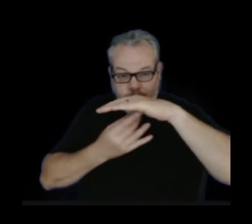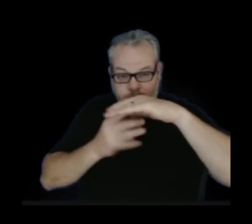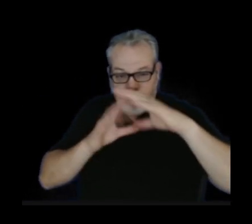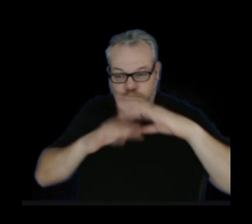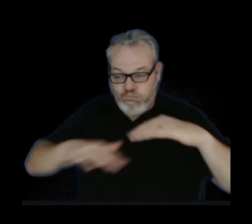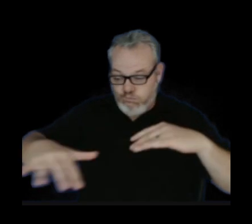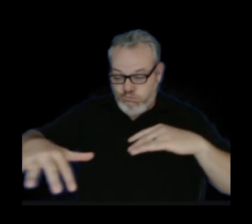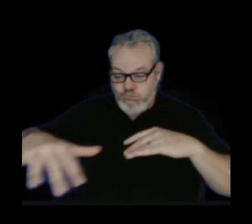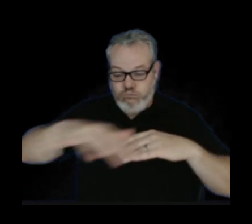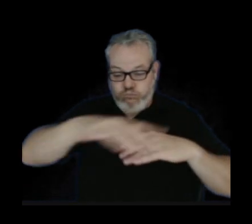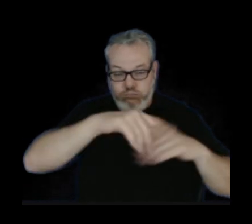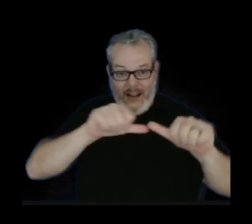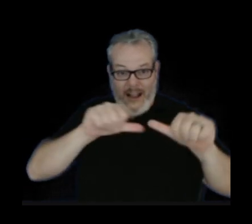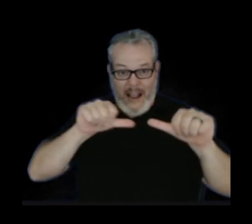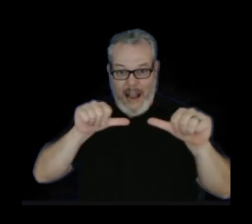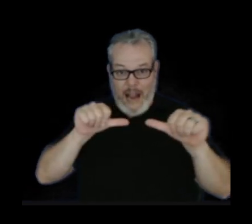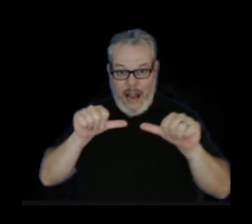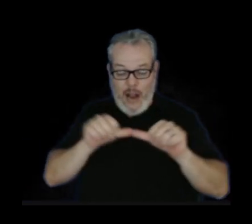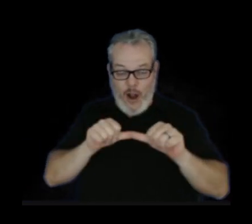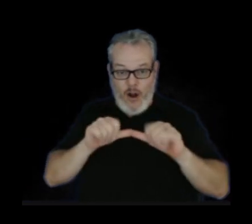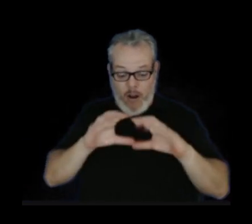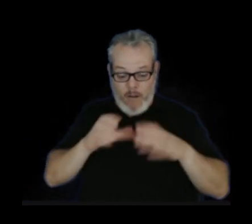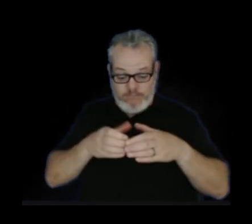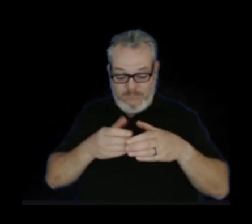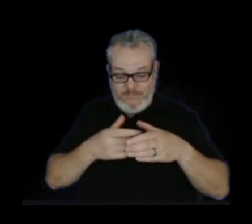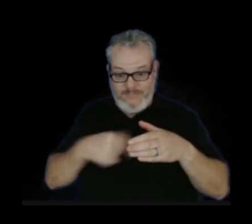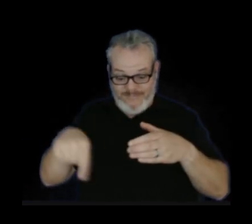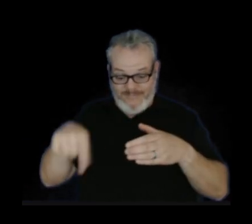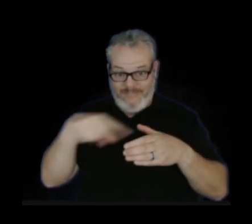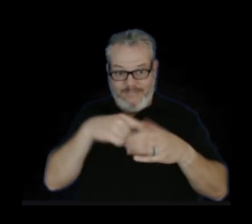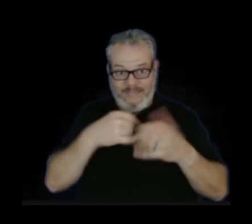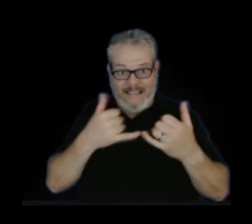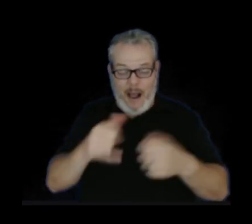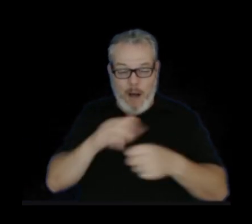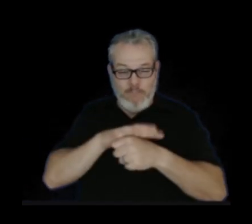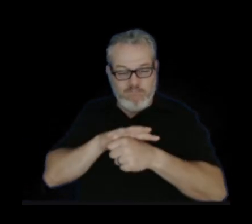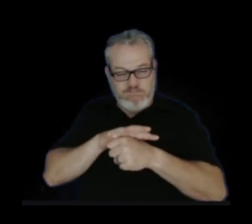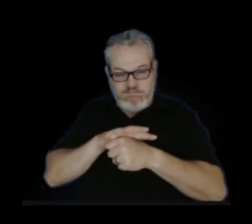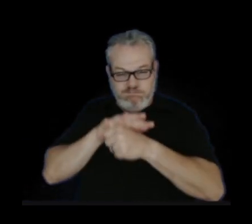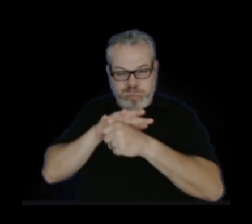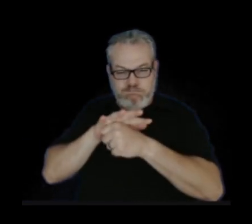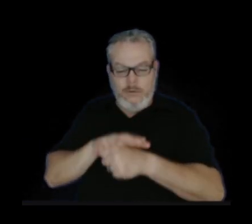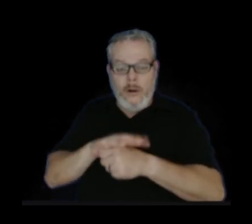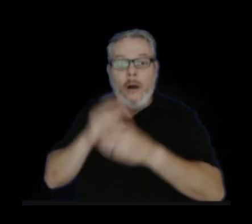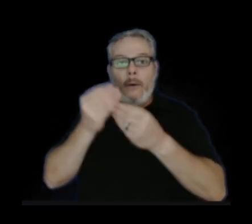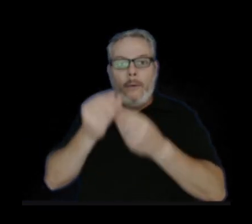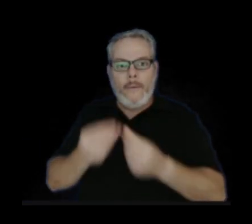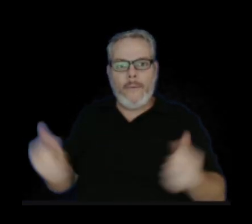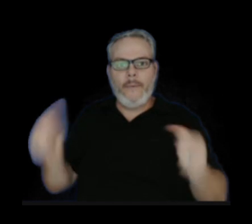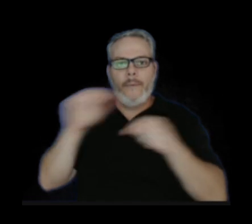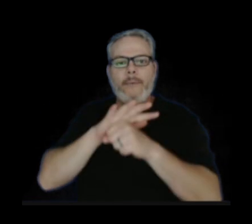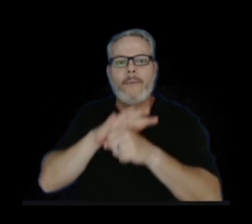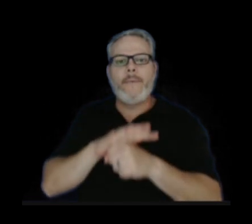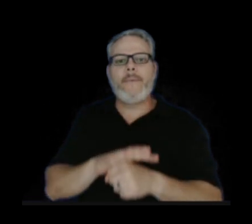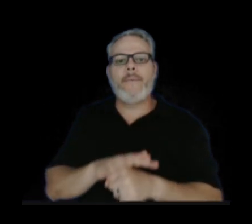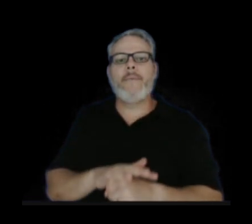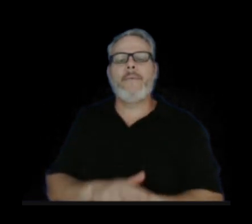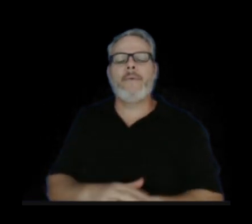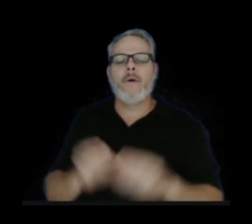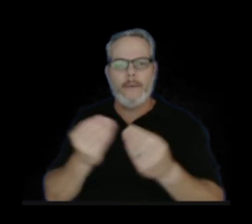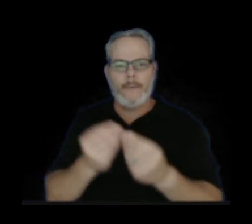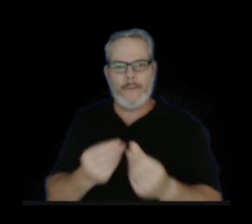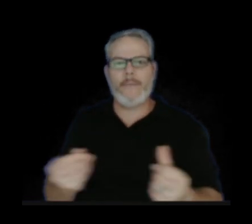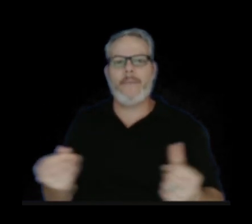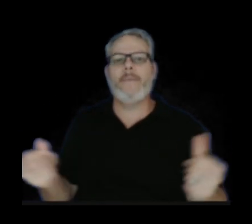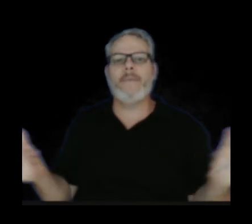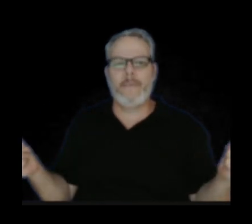Makapui and Napao craters now has been relieved. And so the swelling that you were seeing around Pu'u'o has been relieved a little bit